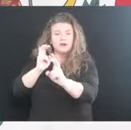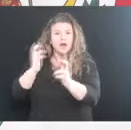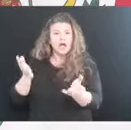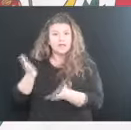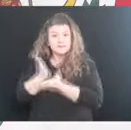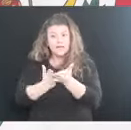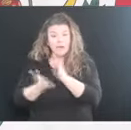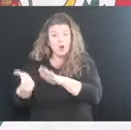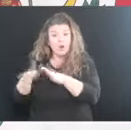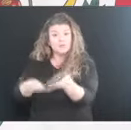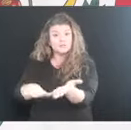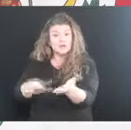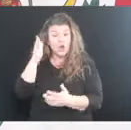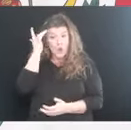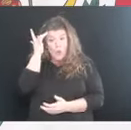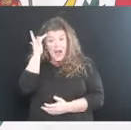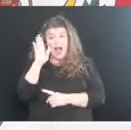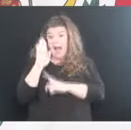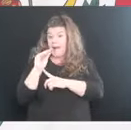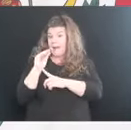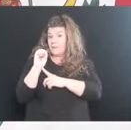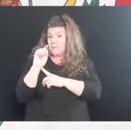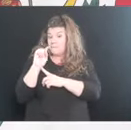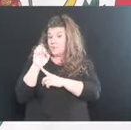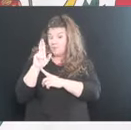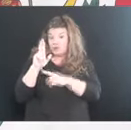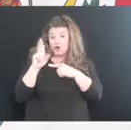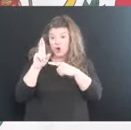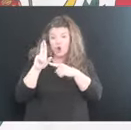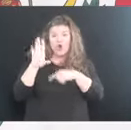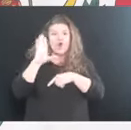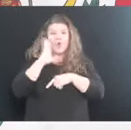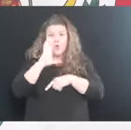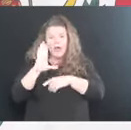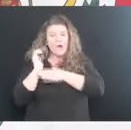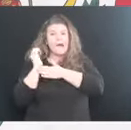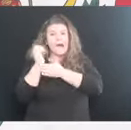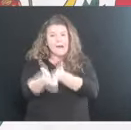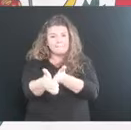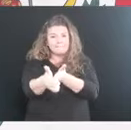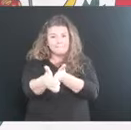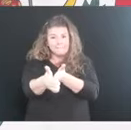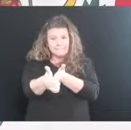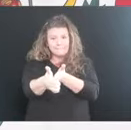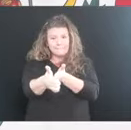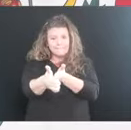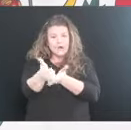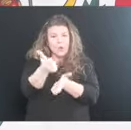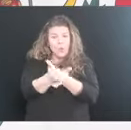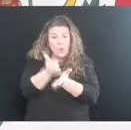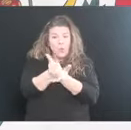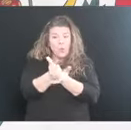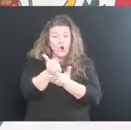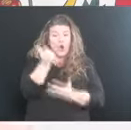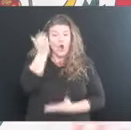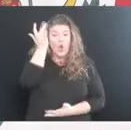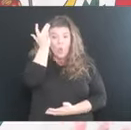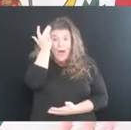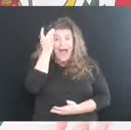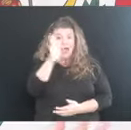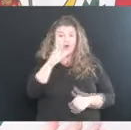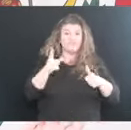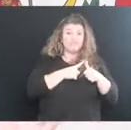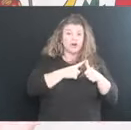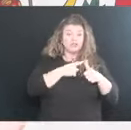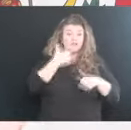Because the booster is only, is only working because everything else has worn off.